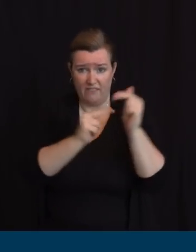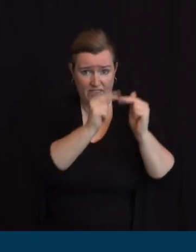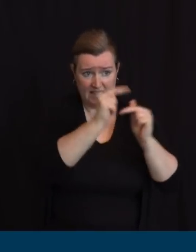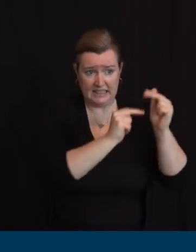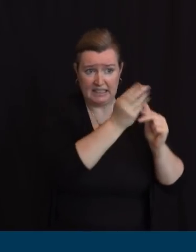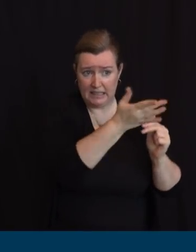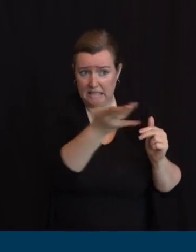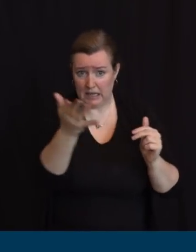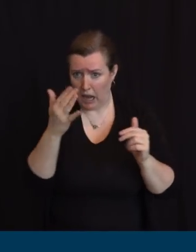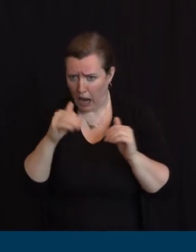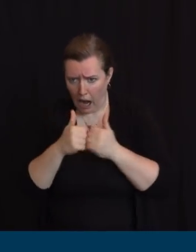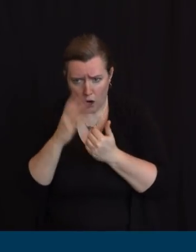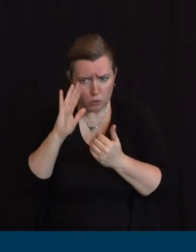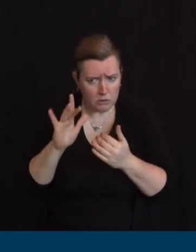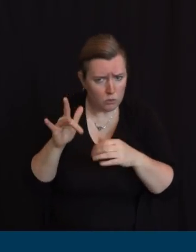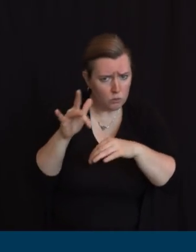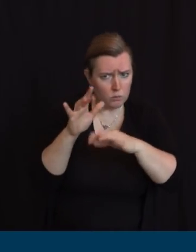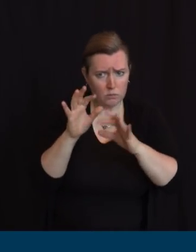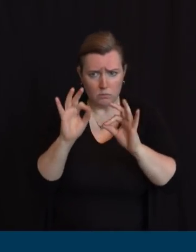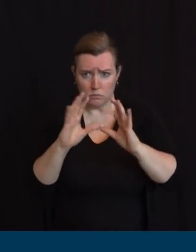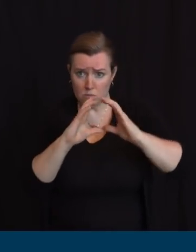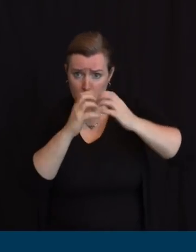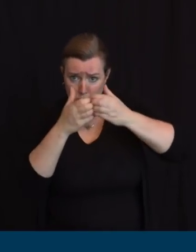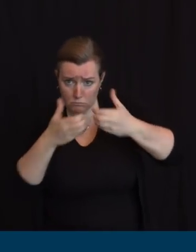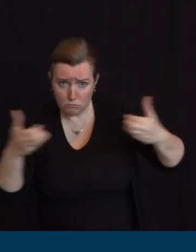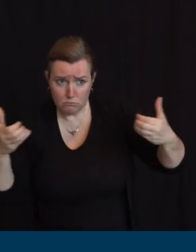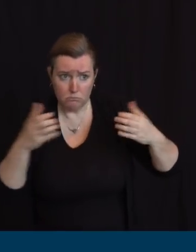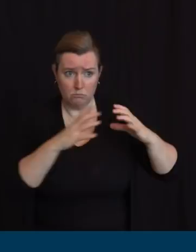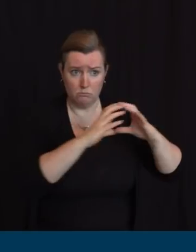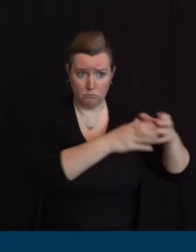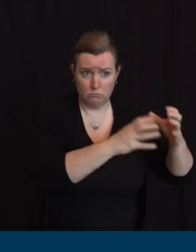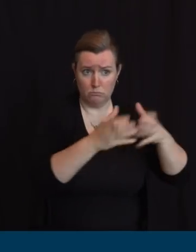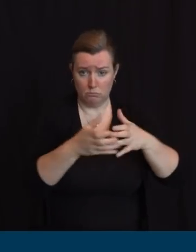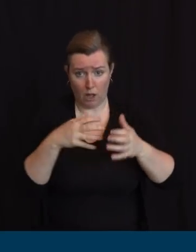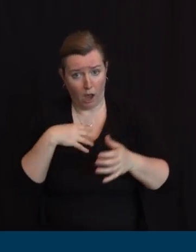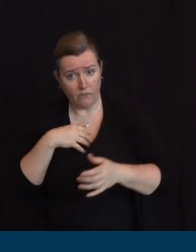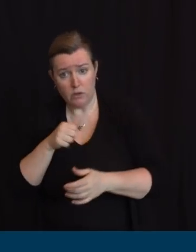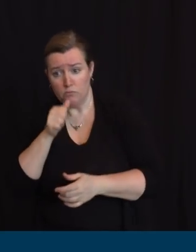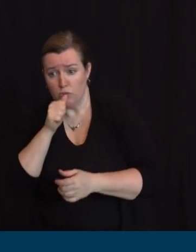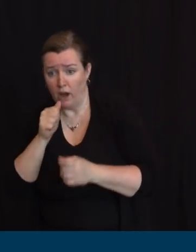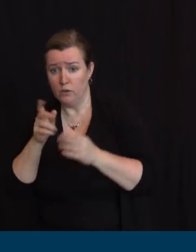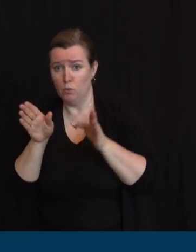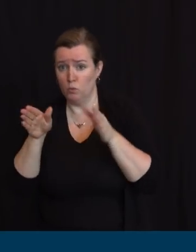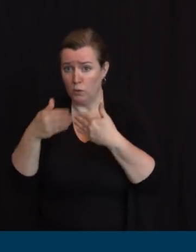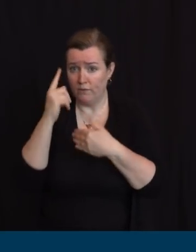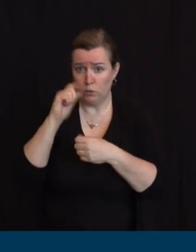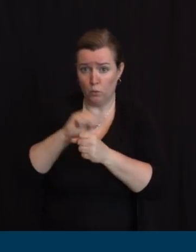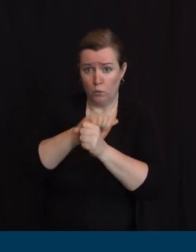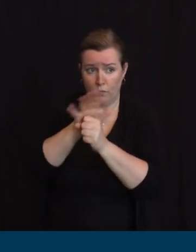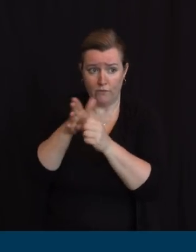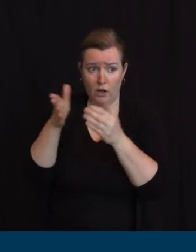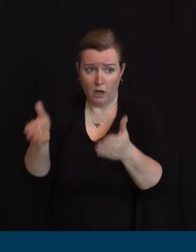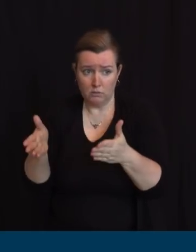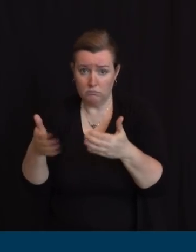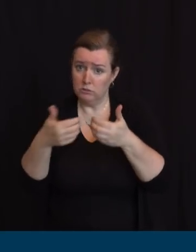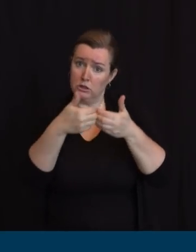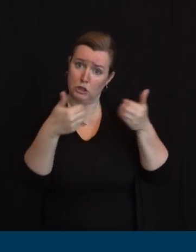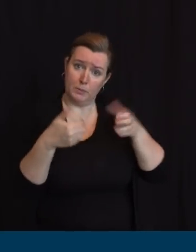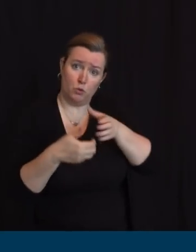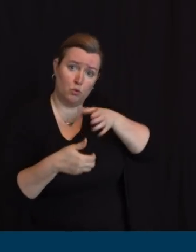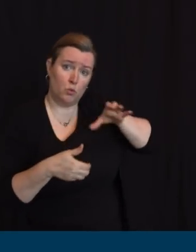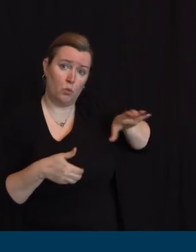bathrooms and having adequate staffing MPPE. If they cannot cohort, they cannot admit.